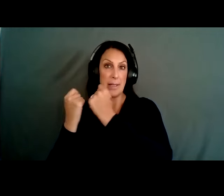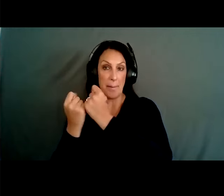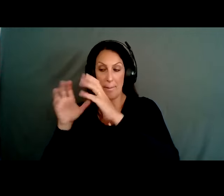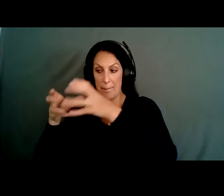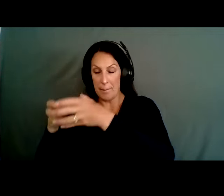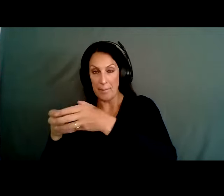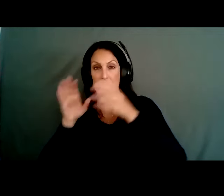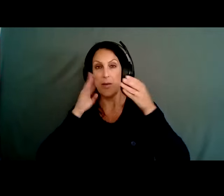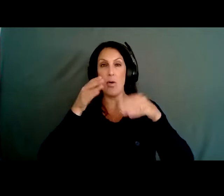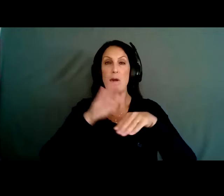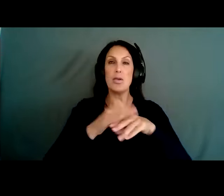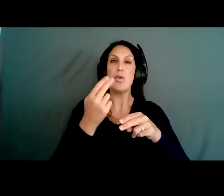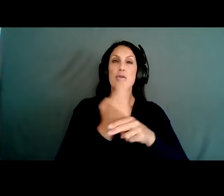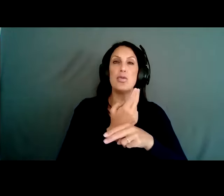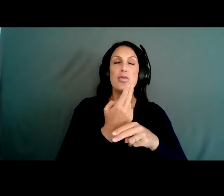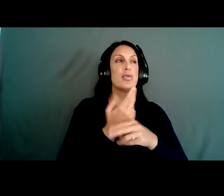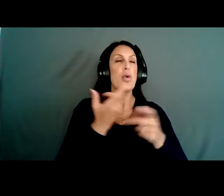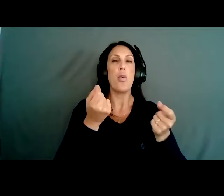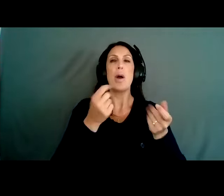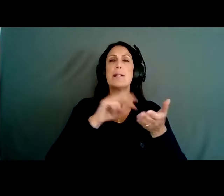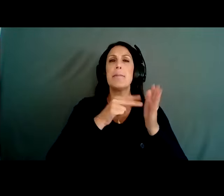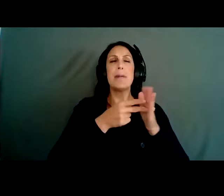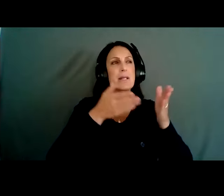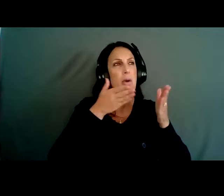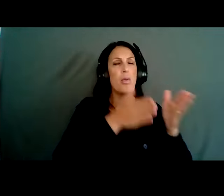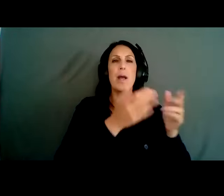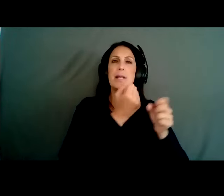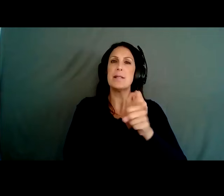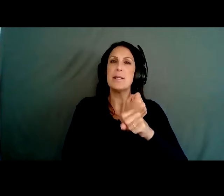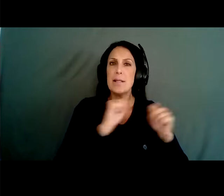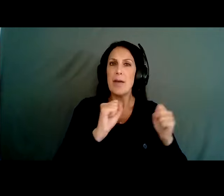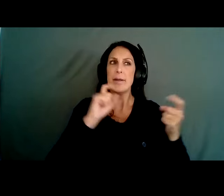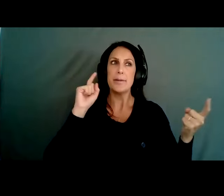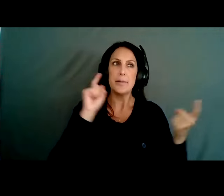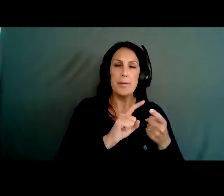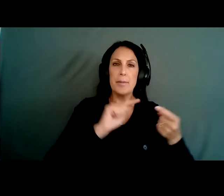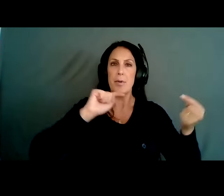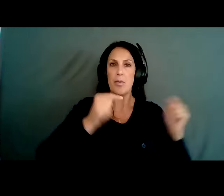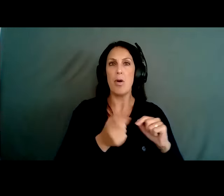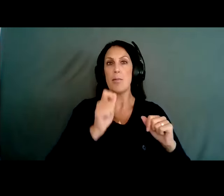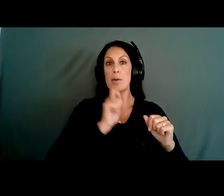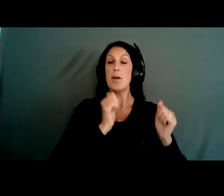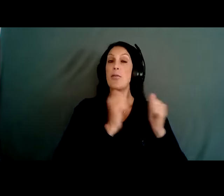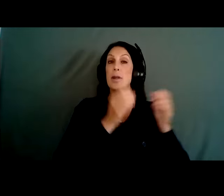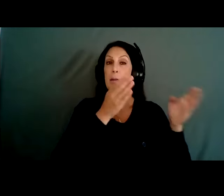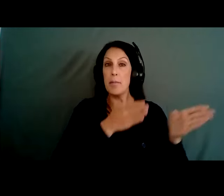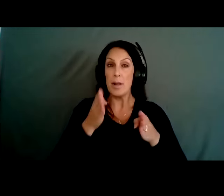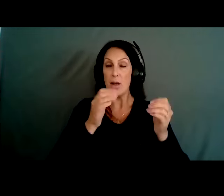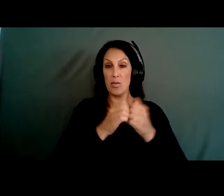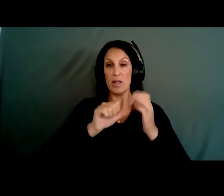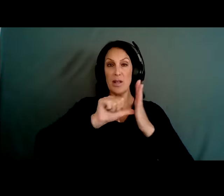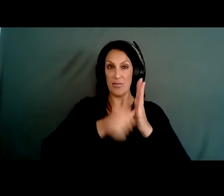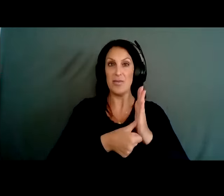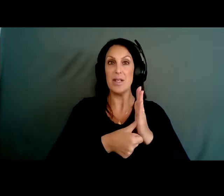will focus on utilizing means safety, lethal means restriction and reduction as part of suicide prevention planning with an emphasis on